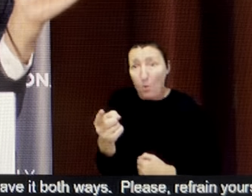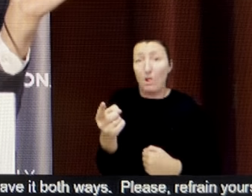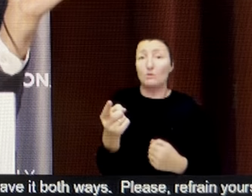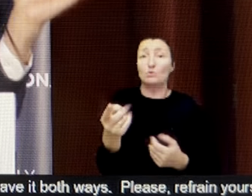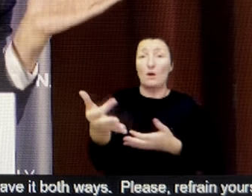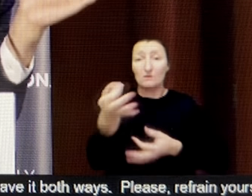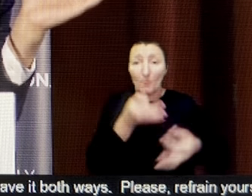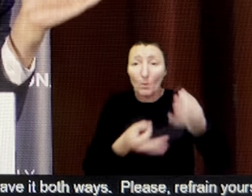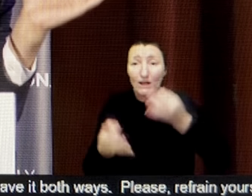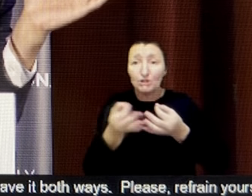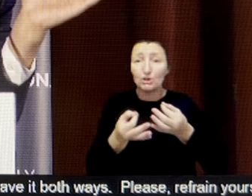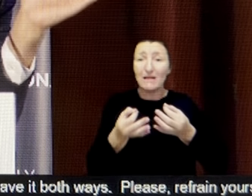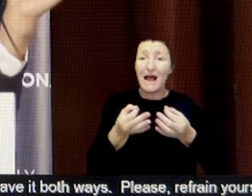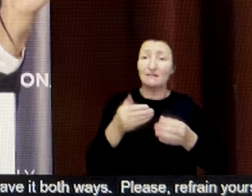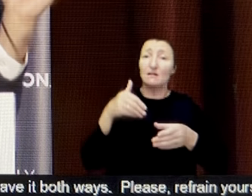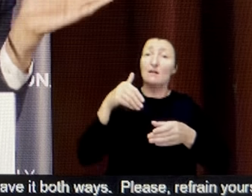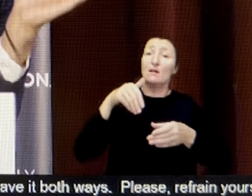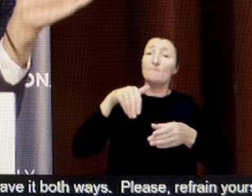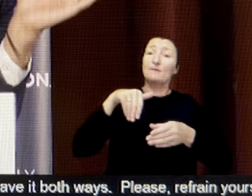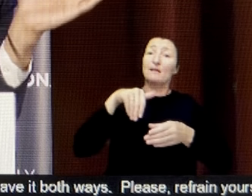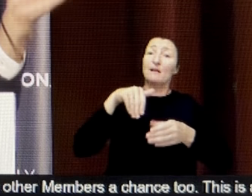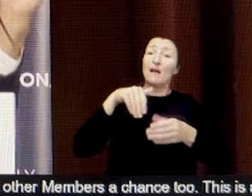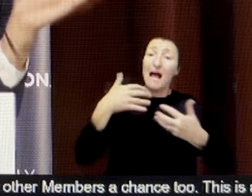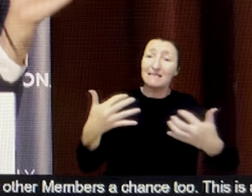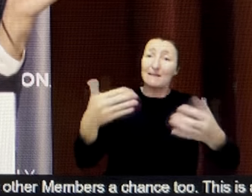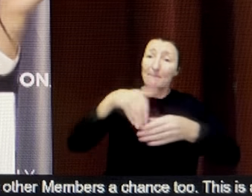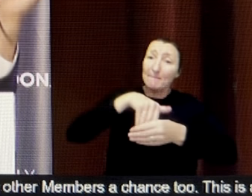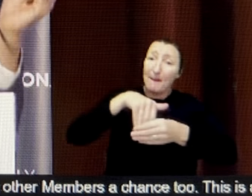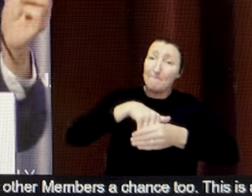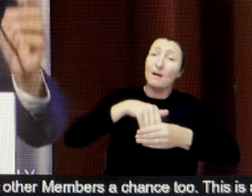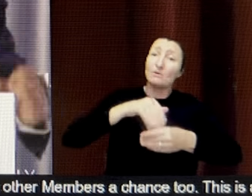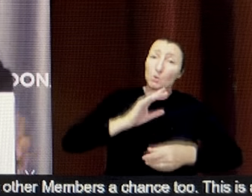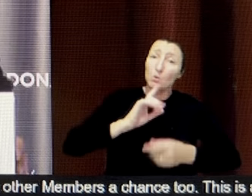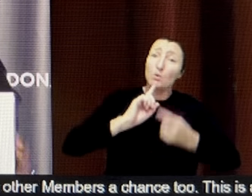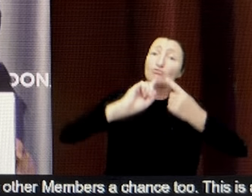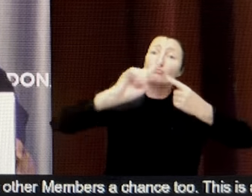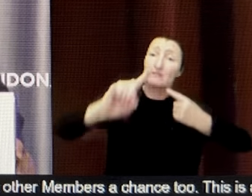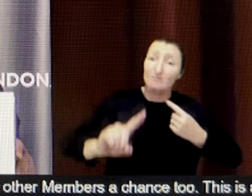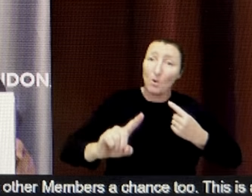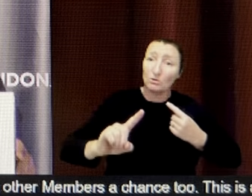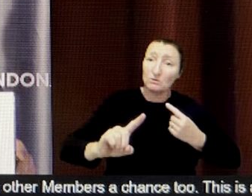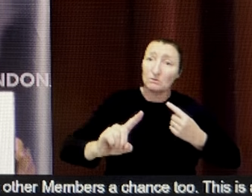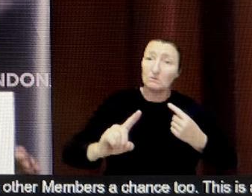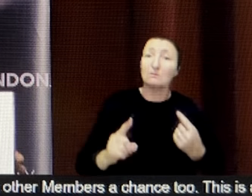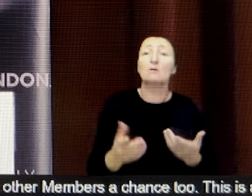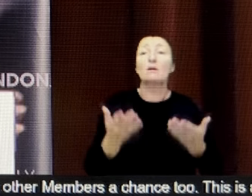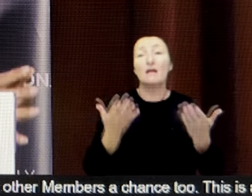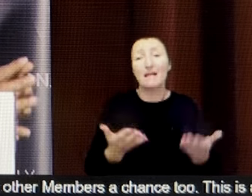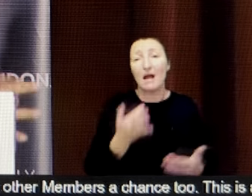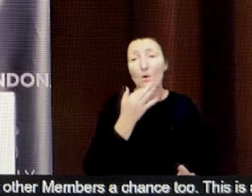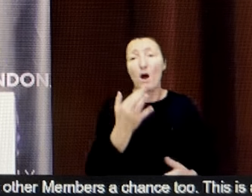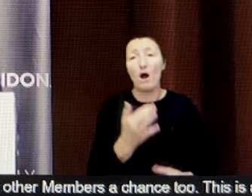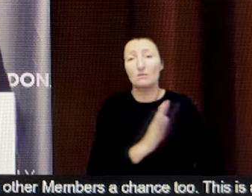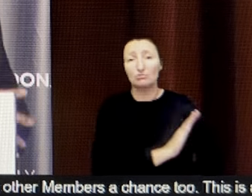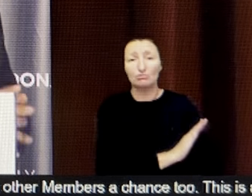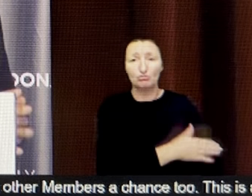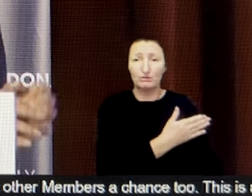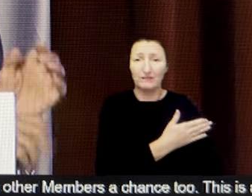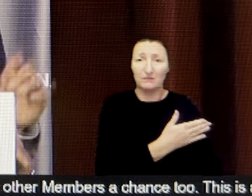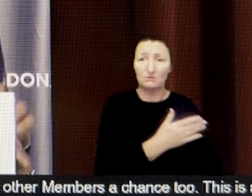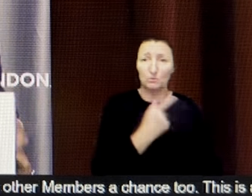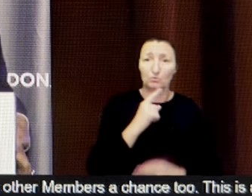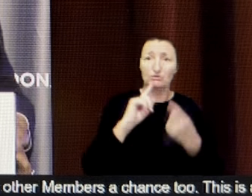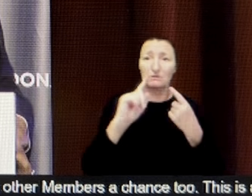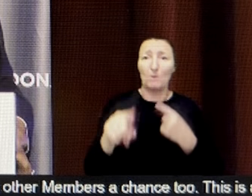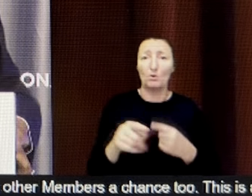So I've now asked Assemblymember Polanski from the Green Group to answer the question. Thank you very much, Chair. My name's Zach Polanski. I'm